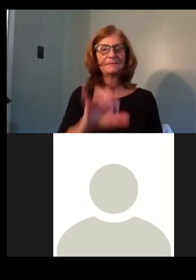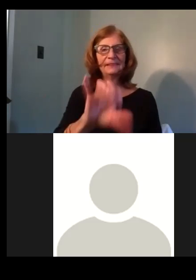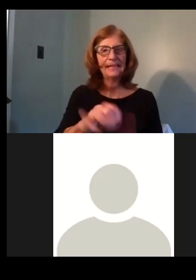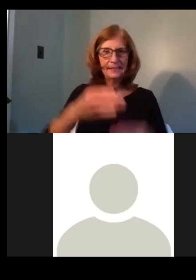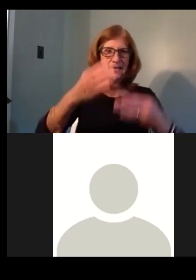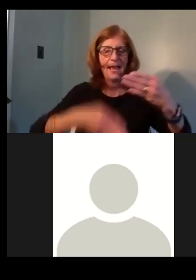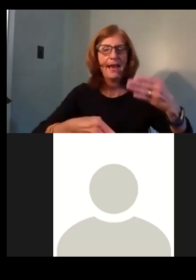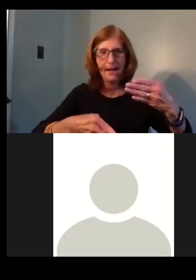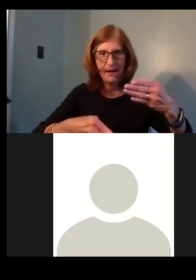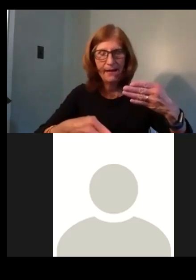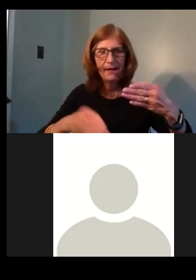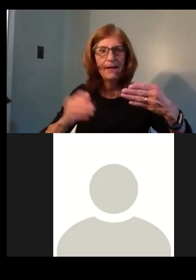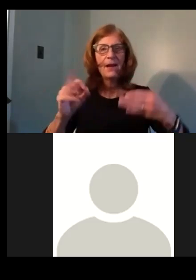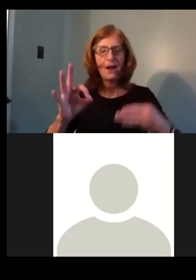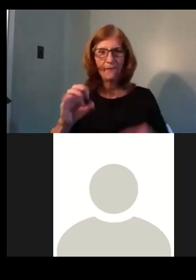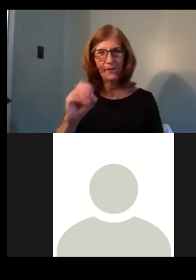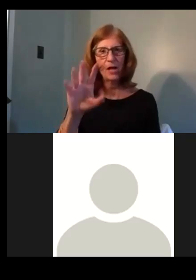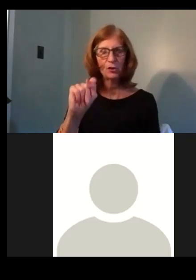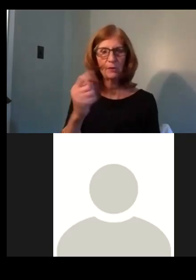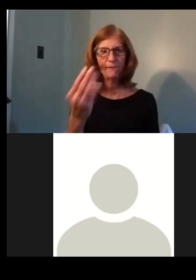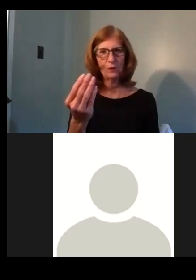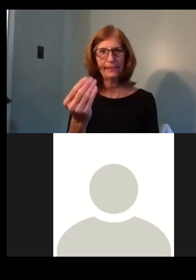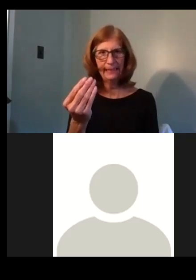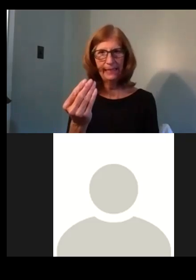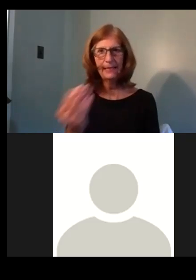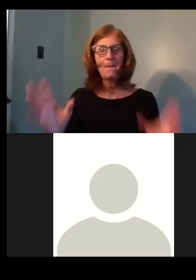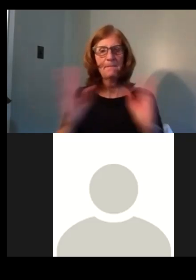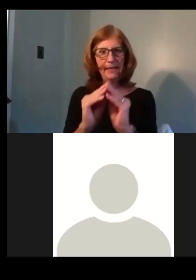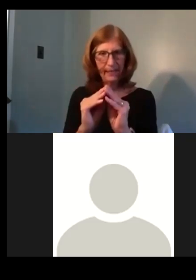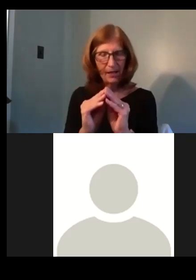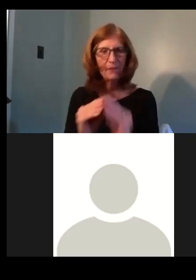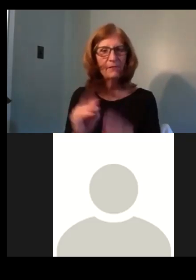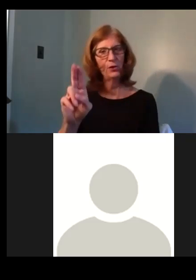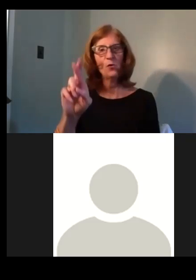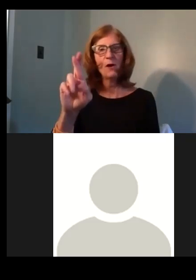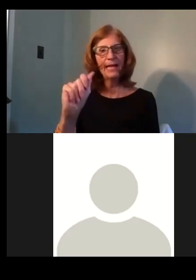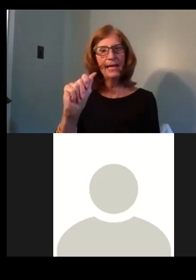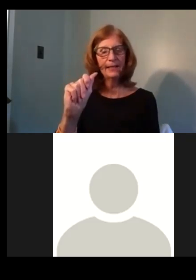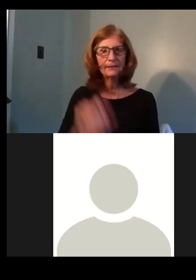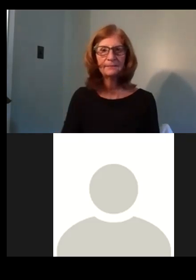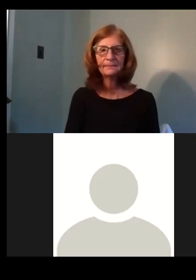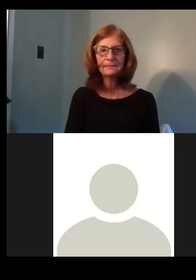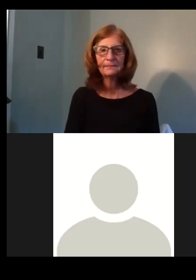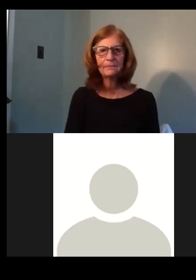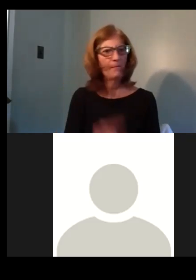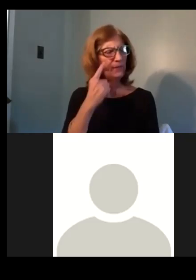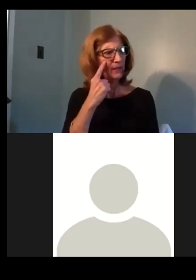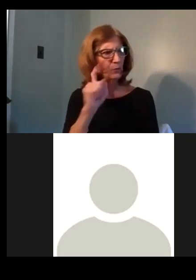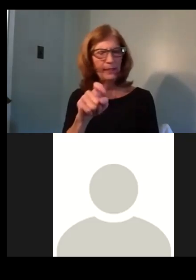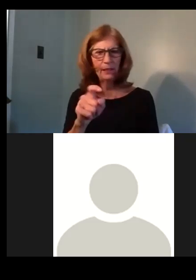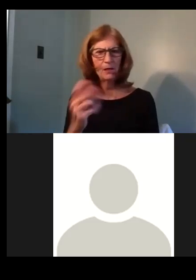uh, the October 14th meeting of the urban redevelopment authority. Uh, I think we need a motion to